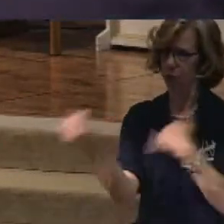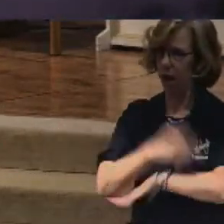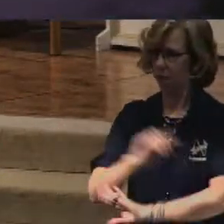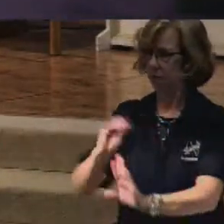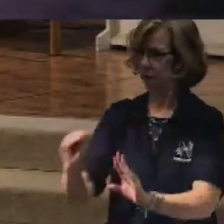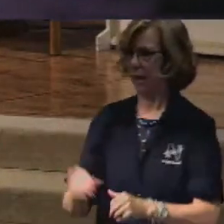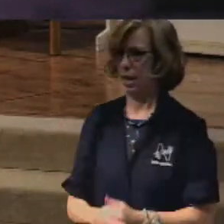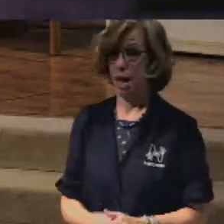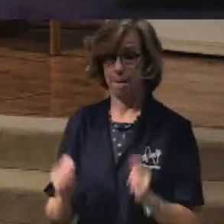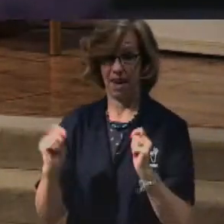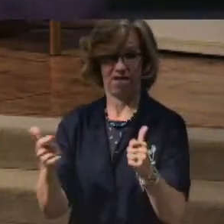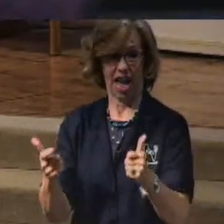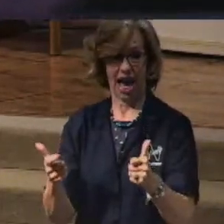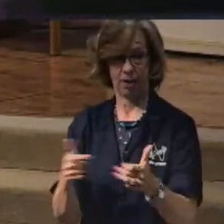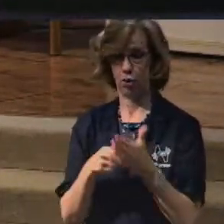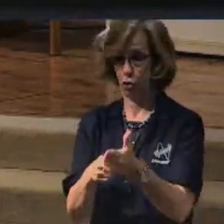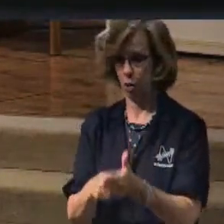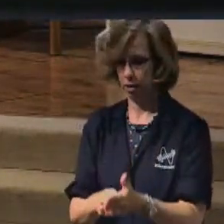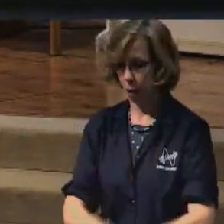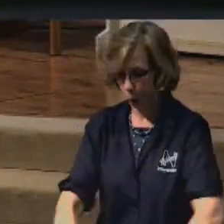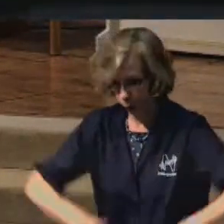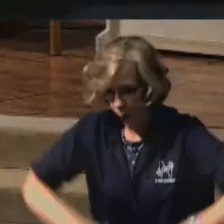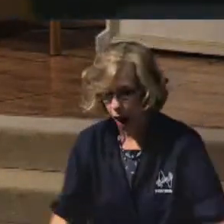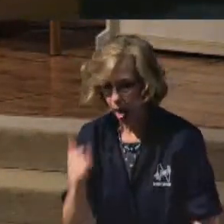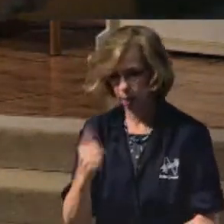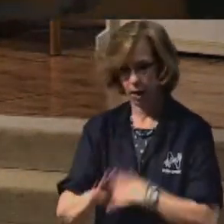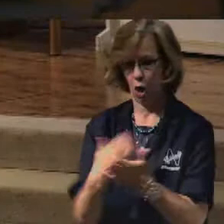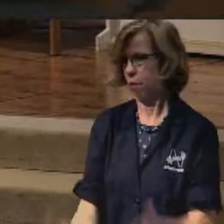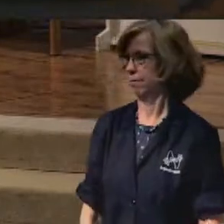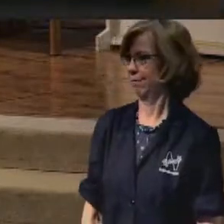It would be a fast demonstration. It wouldn't last long.